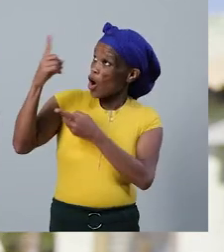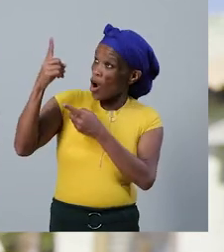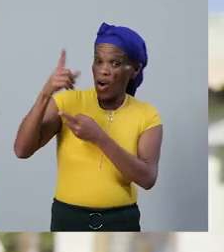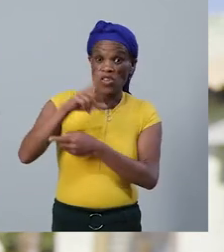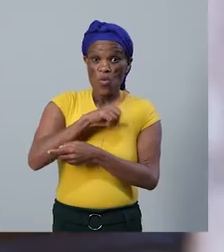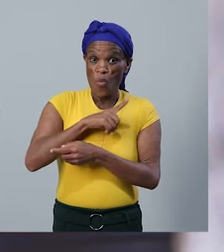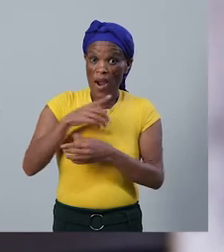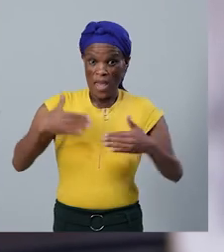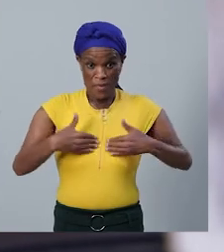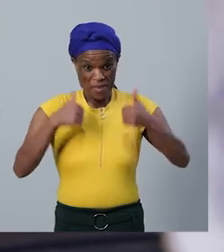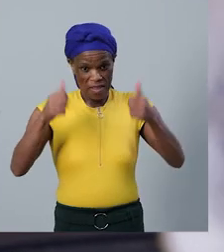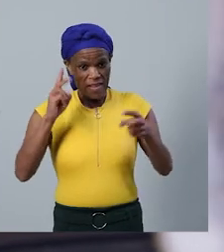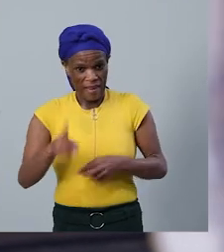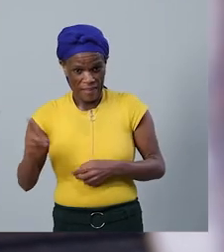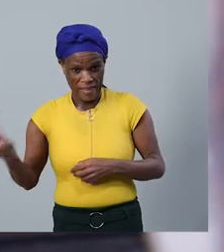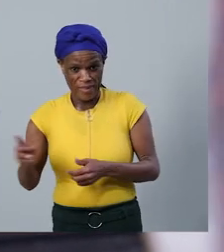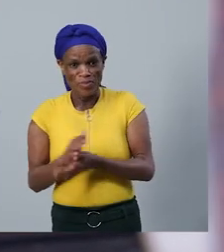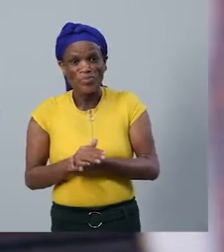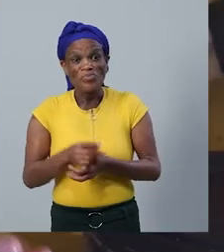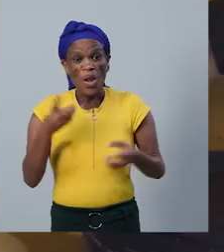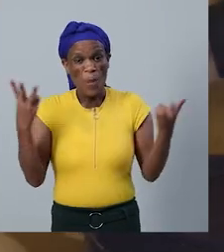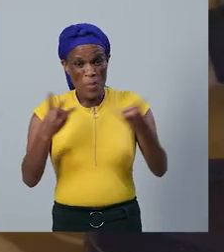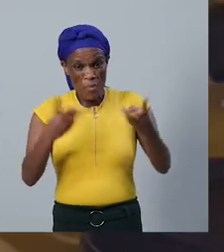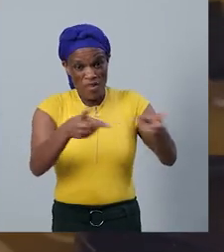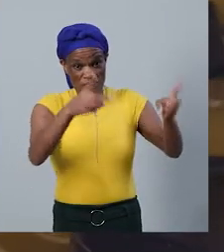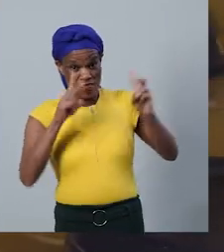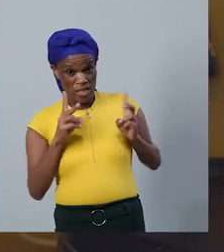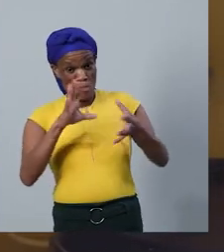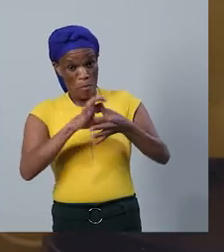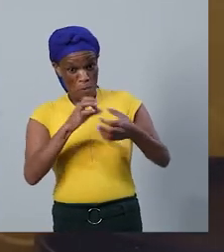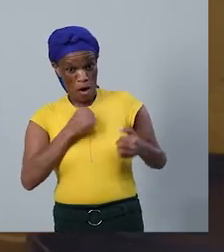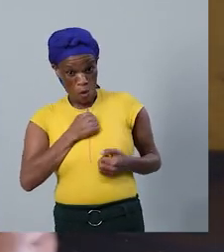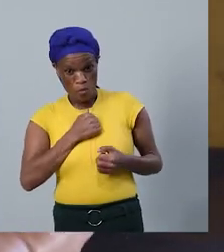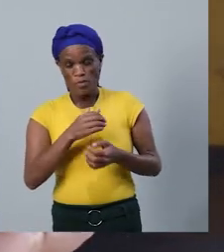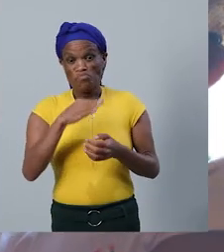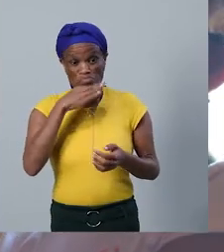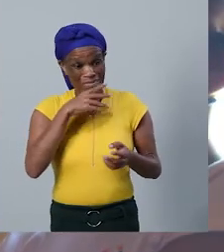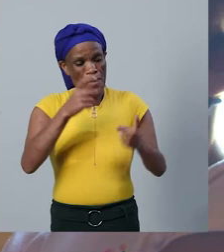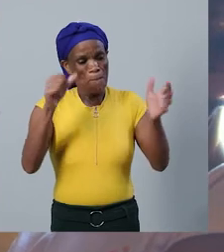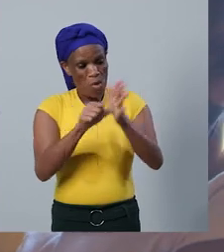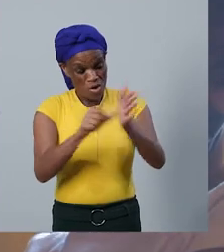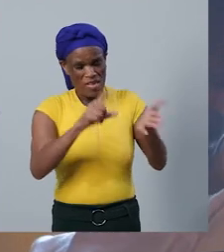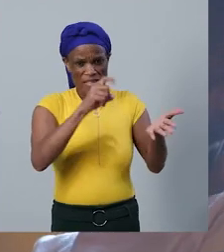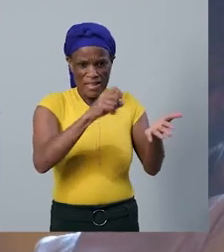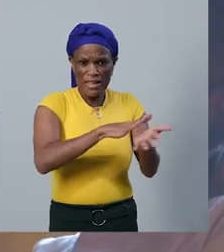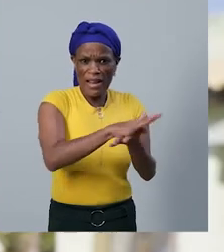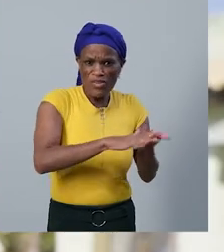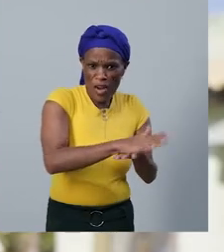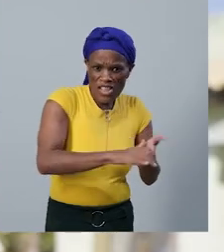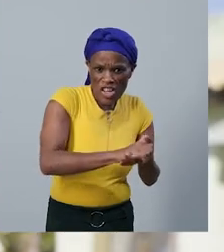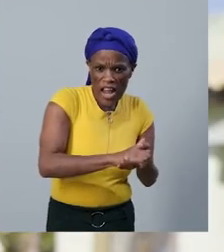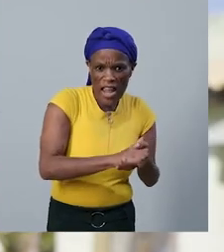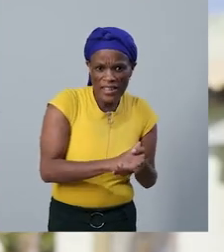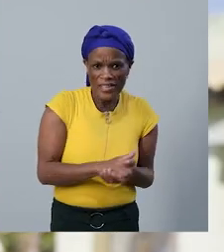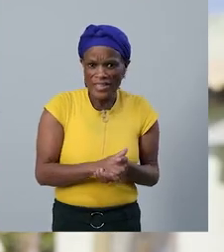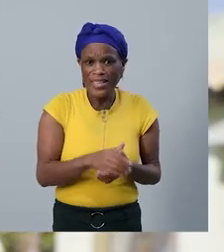from that bed. The only visitor that has your home is sanitized, as it sounds like this is a recipe, a leak,